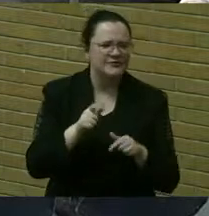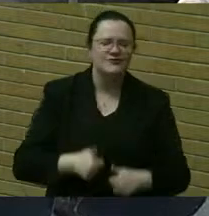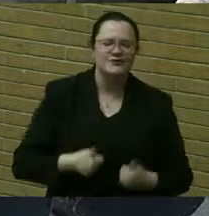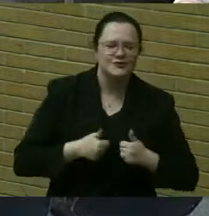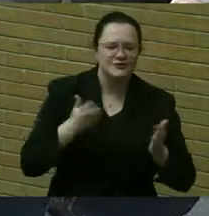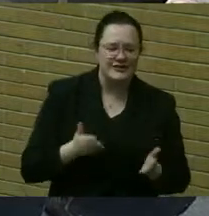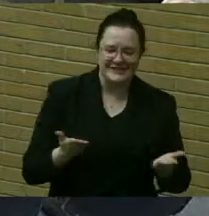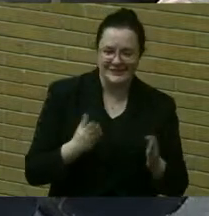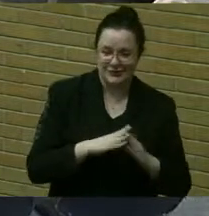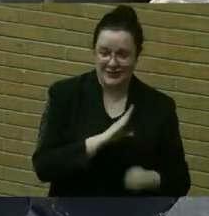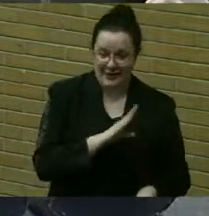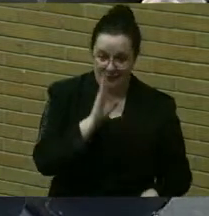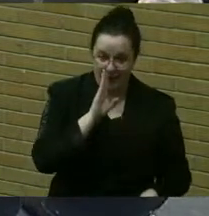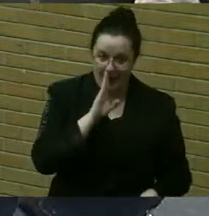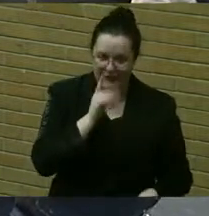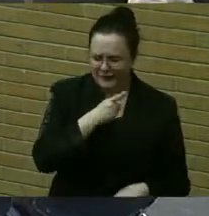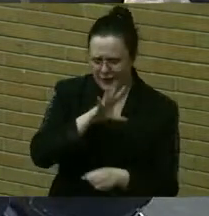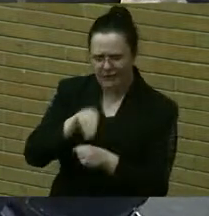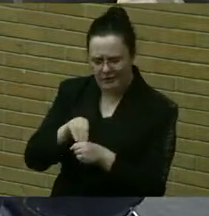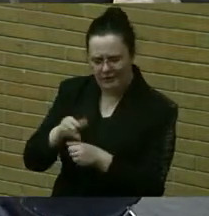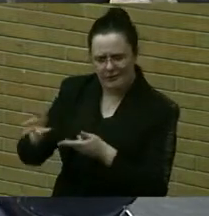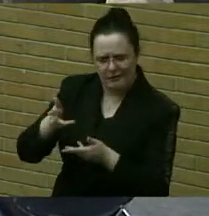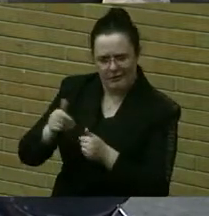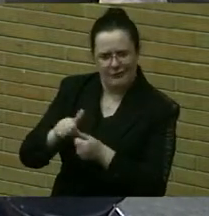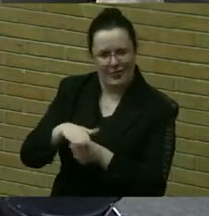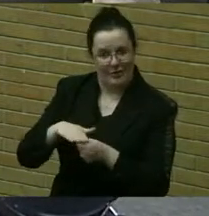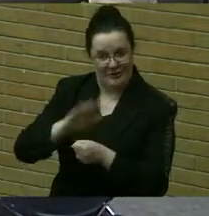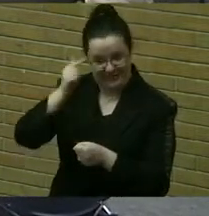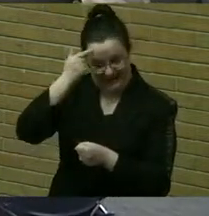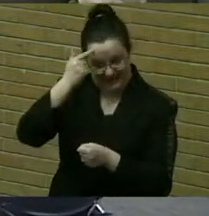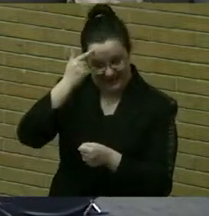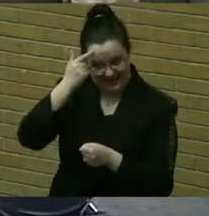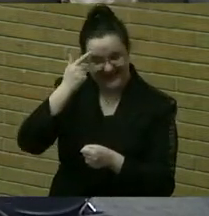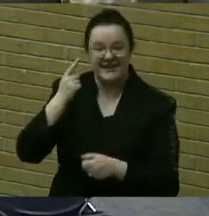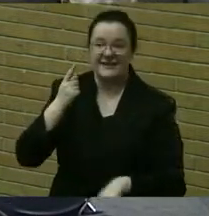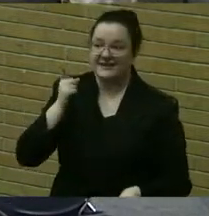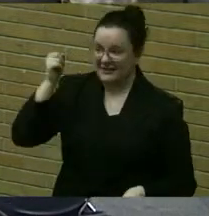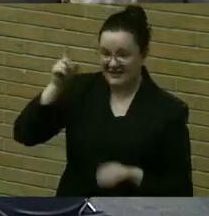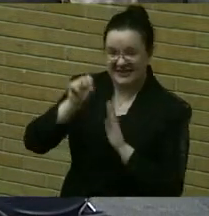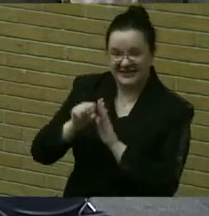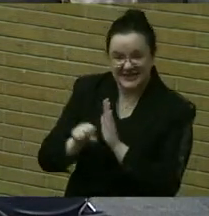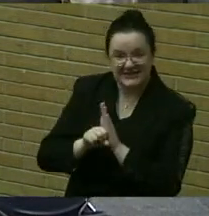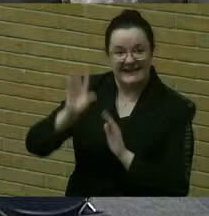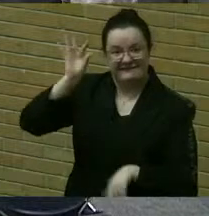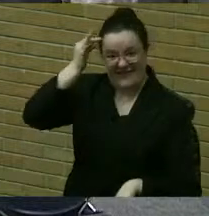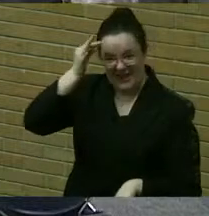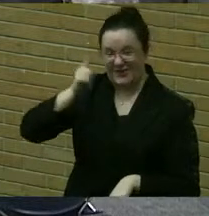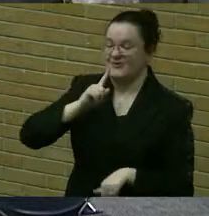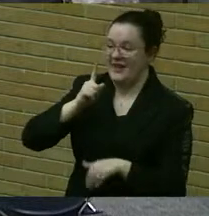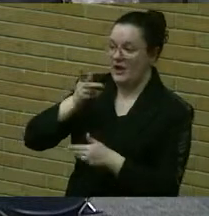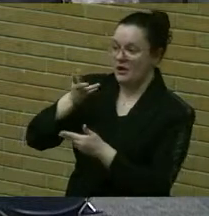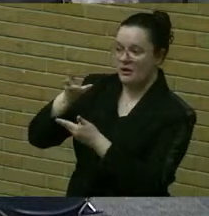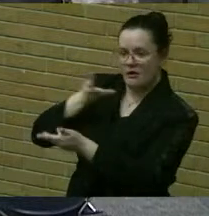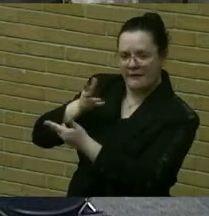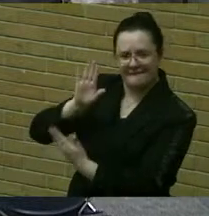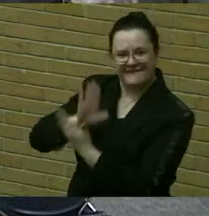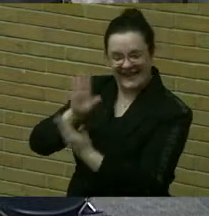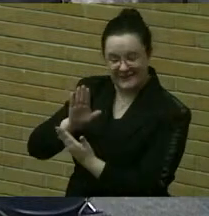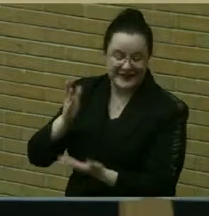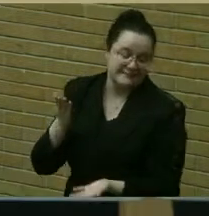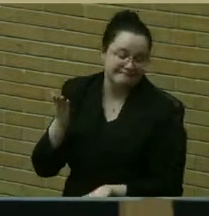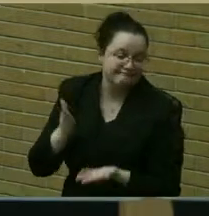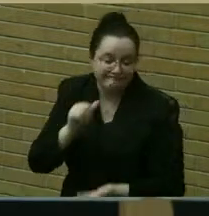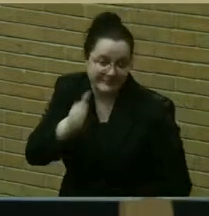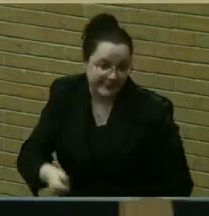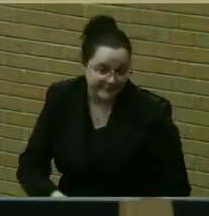with local government in a way that you may never, ever engage in such a direct face-to-face way with higher levels of